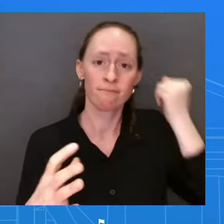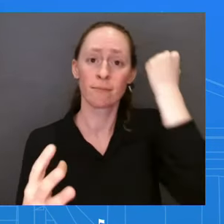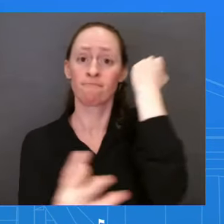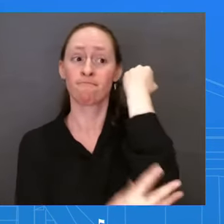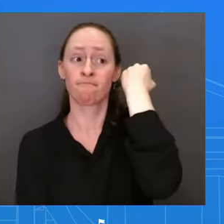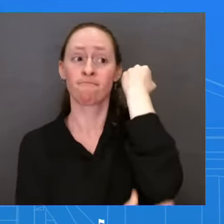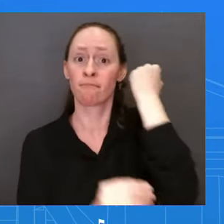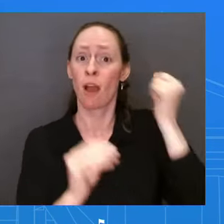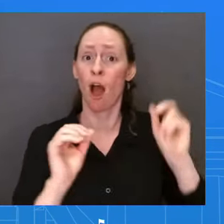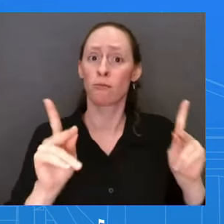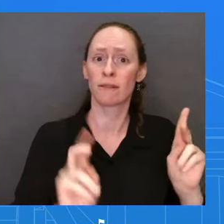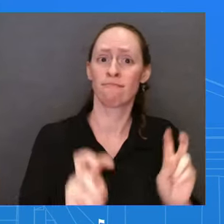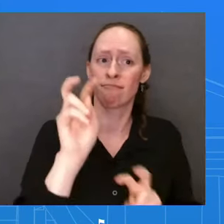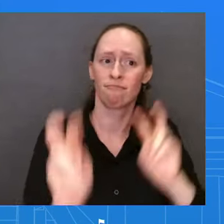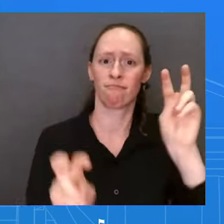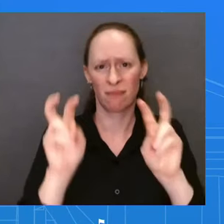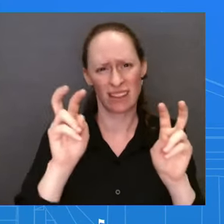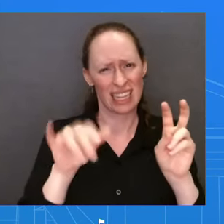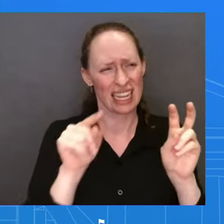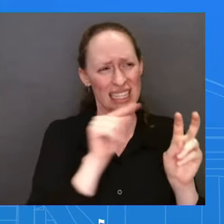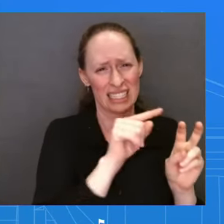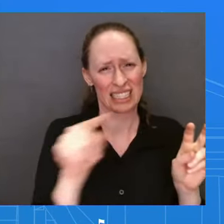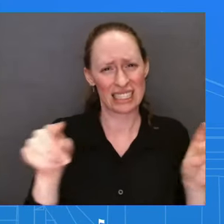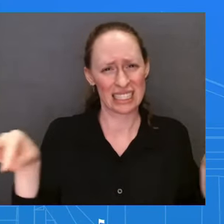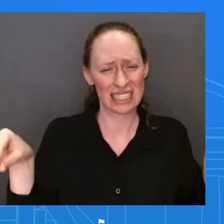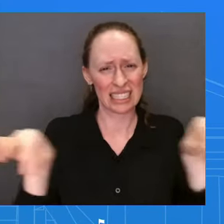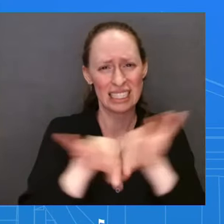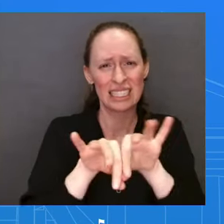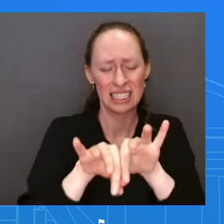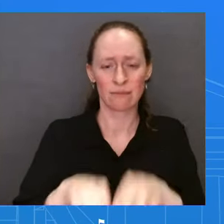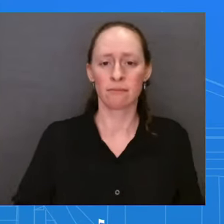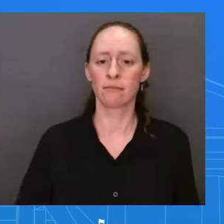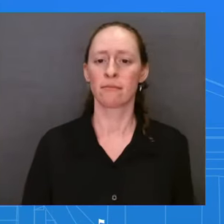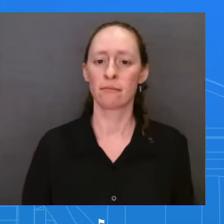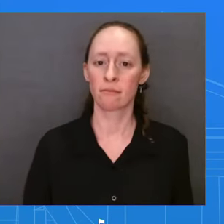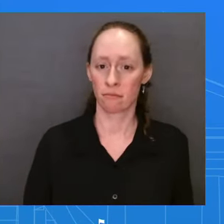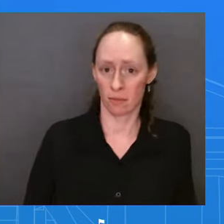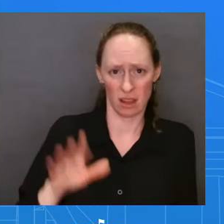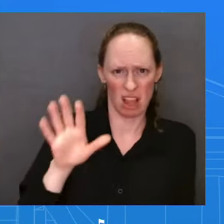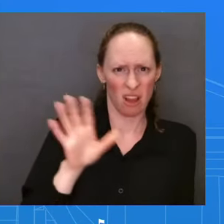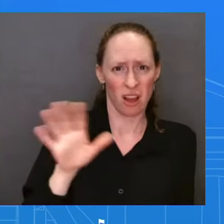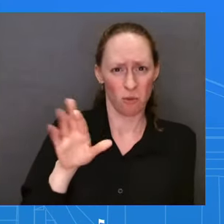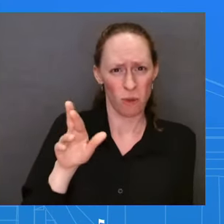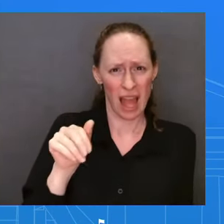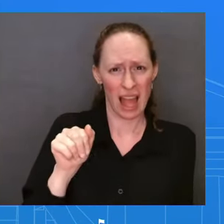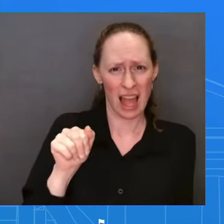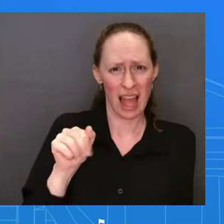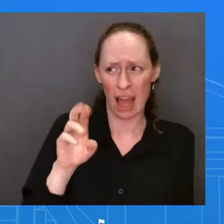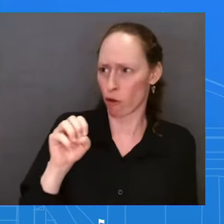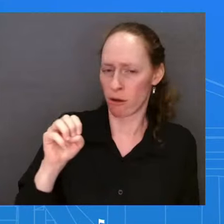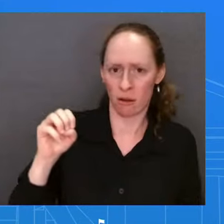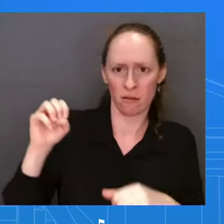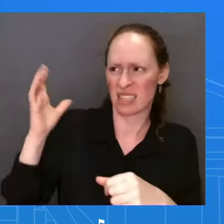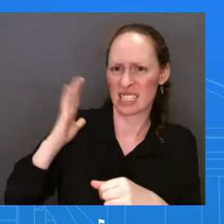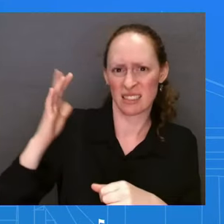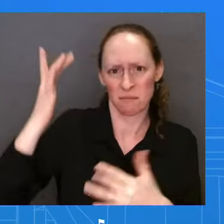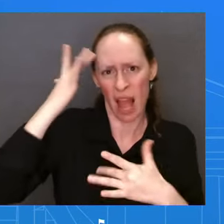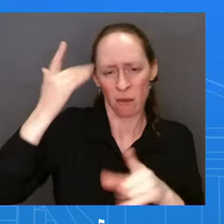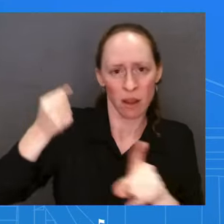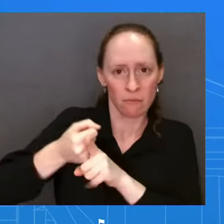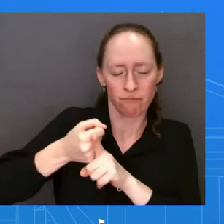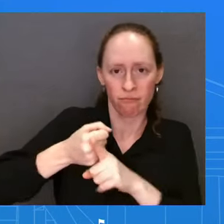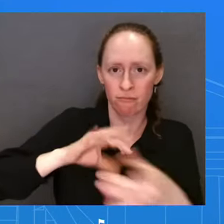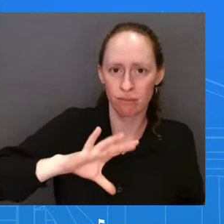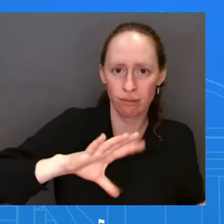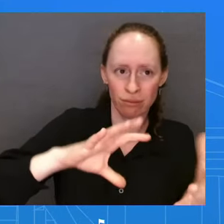once in a generation pandemic, the challenges that student borrowers faced as a result, certainly the idea of giving folks